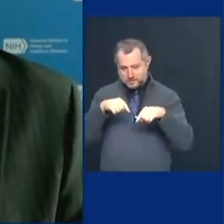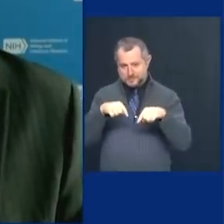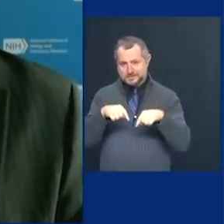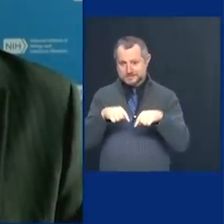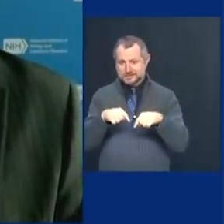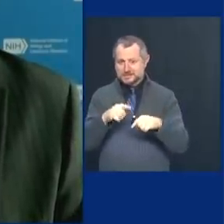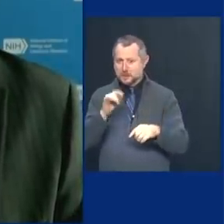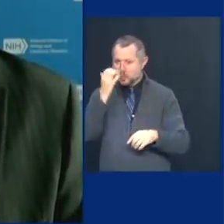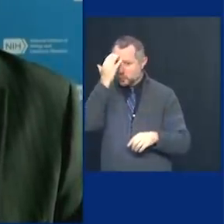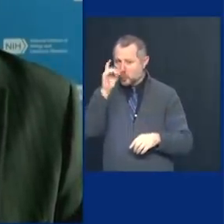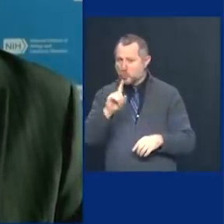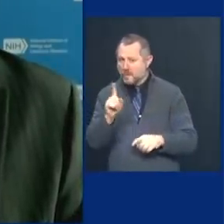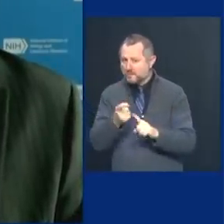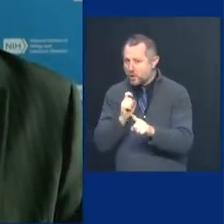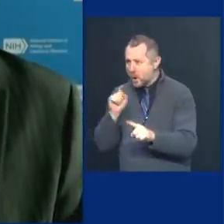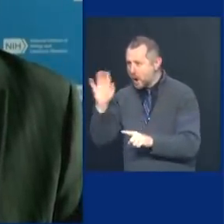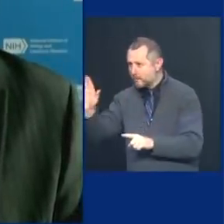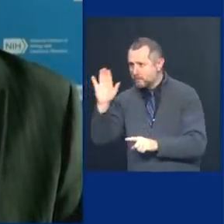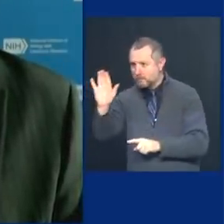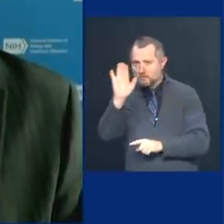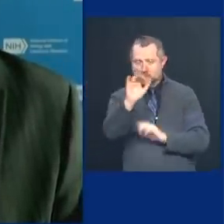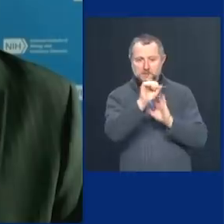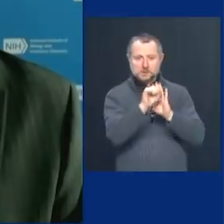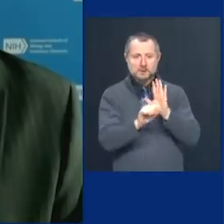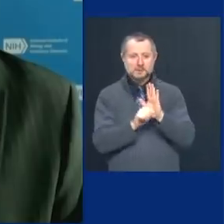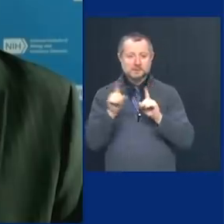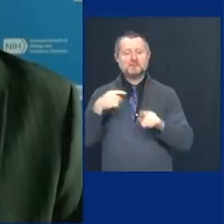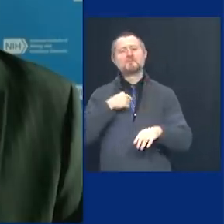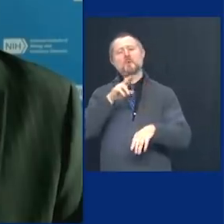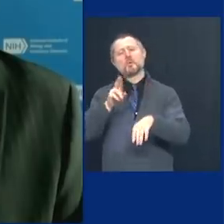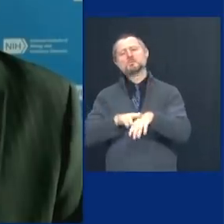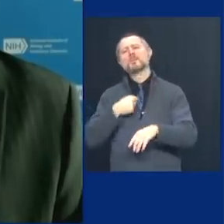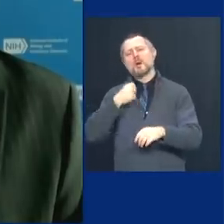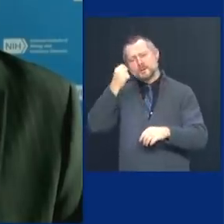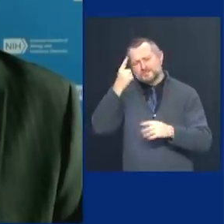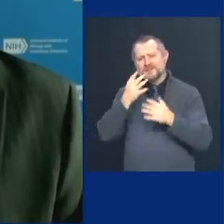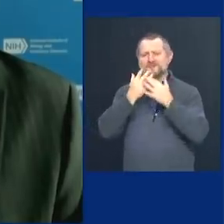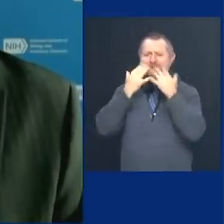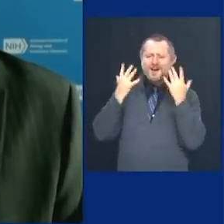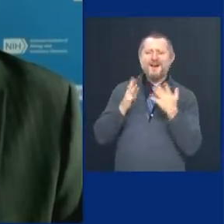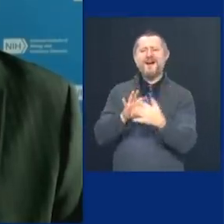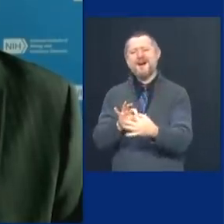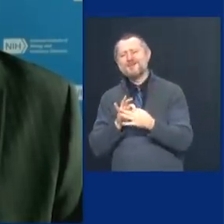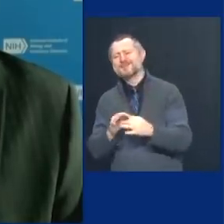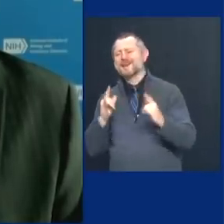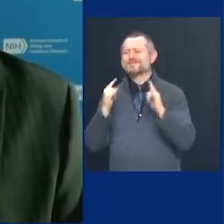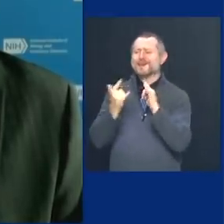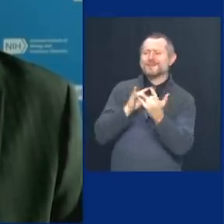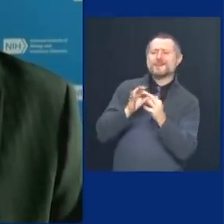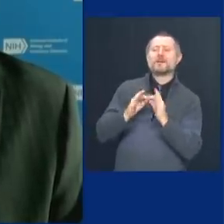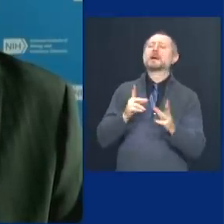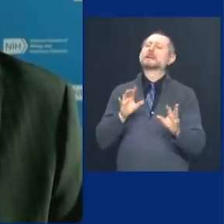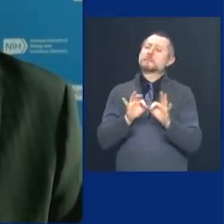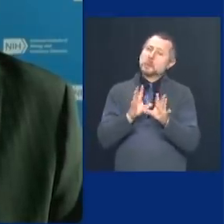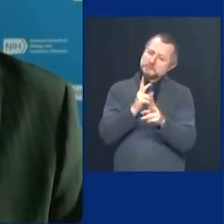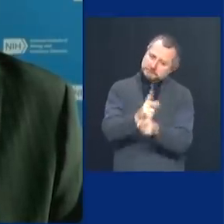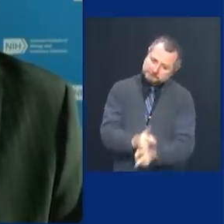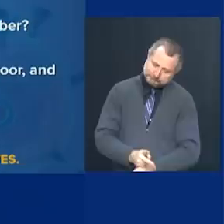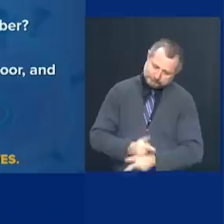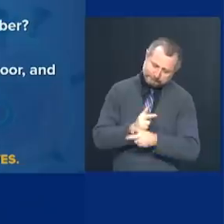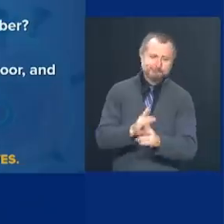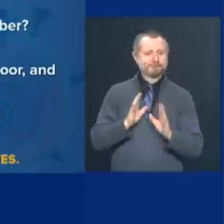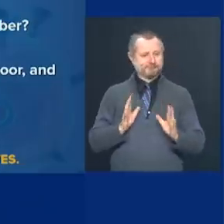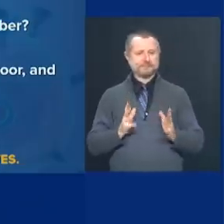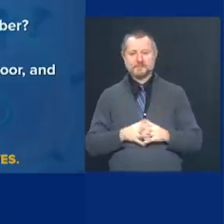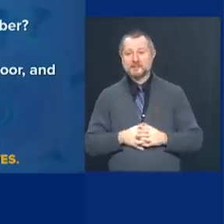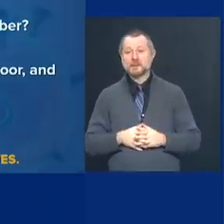been or who they've been exposed to. I mean, you want to be friendly, you want to be collegial, but you really got to be careful about that. Yeah. No, you're so